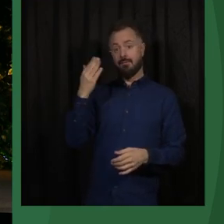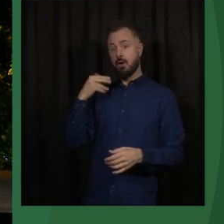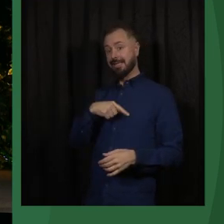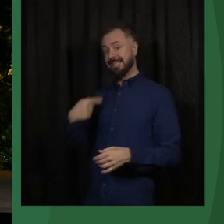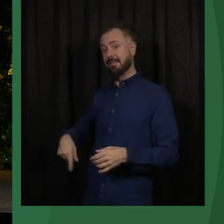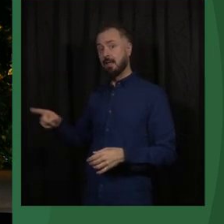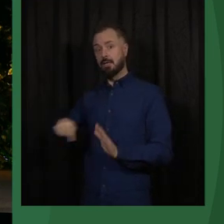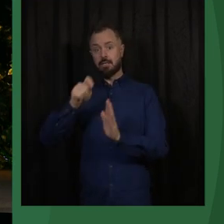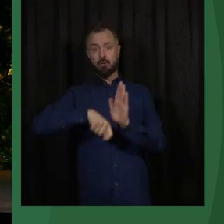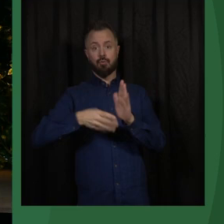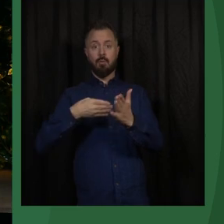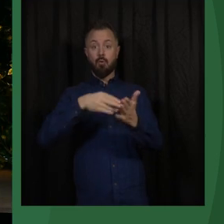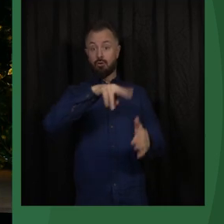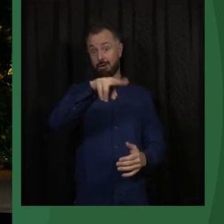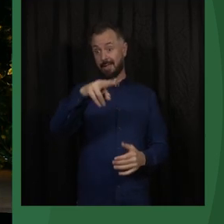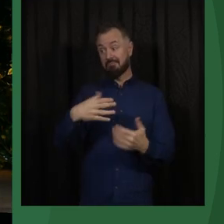pretty well.